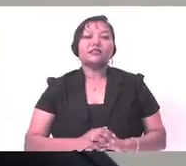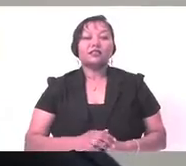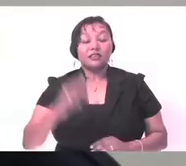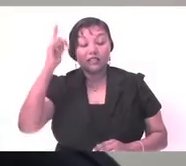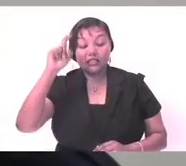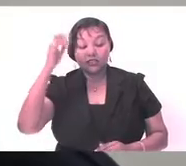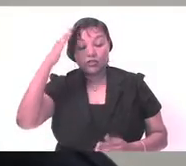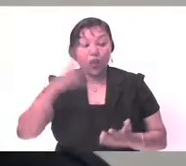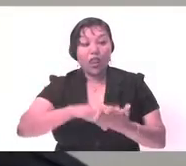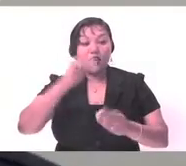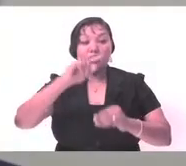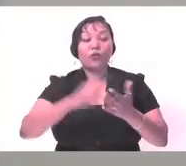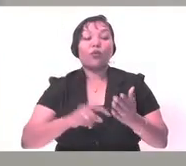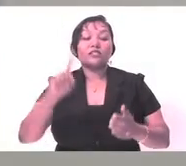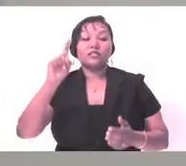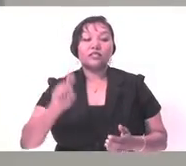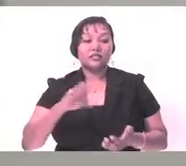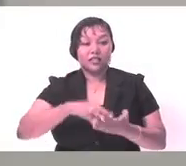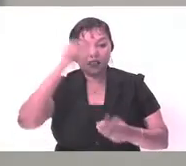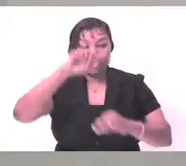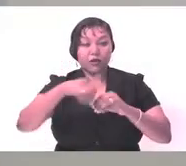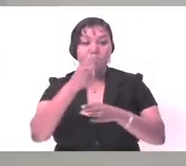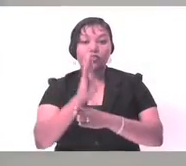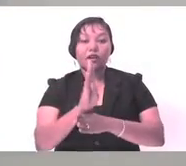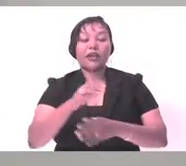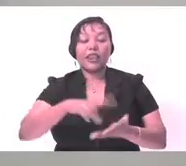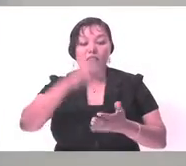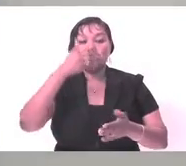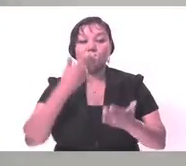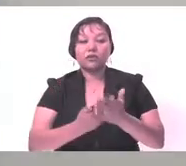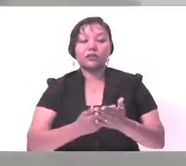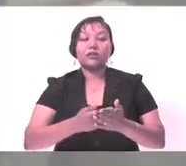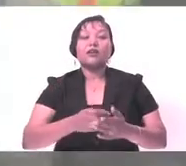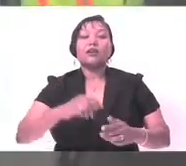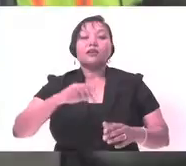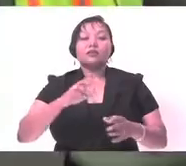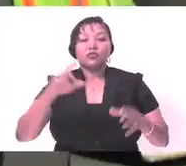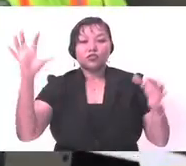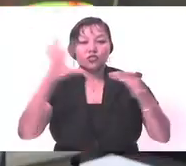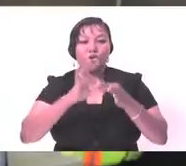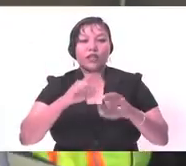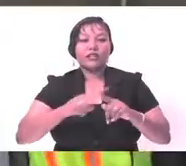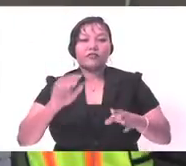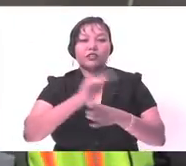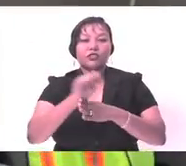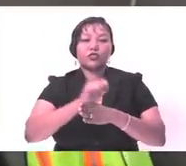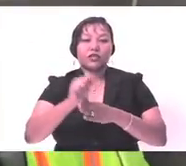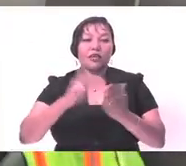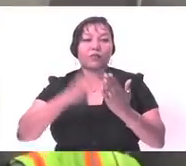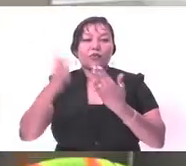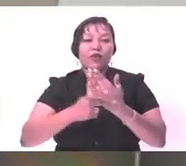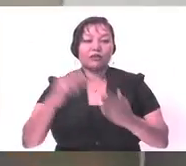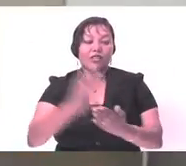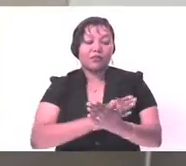your chosen career path and learn how to do them well. Whenever possible, participate in training programs and workshops